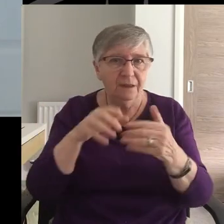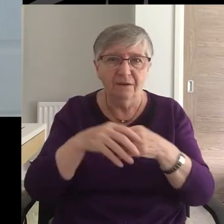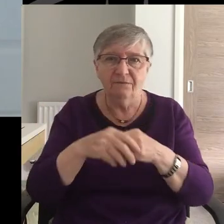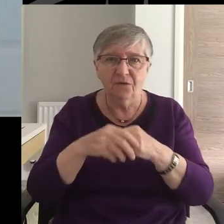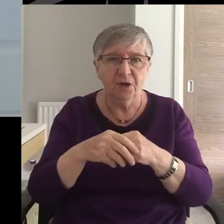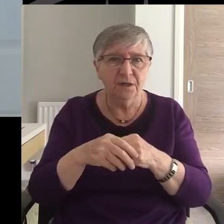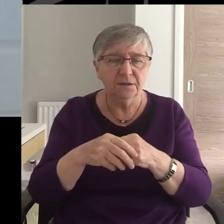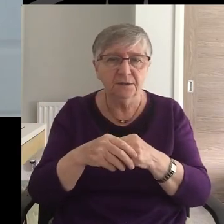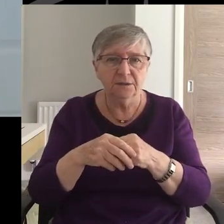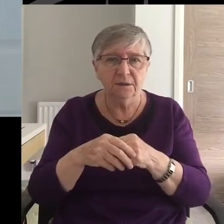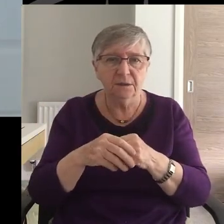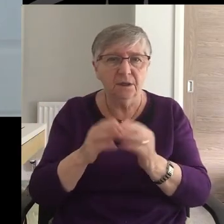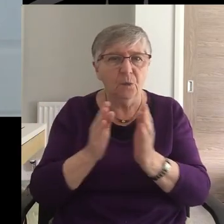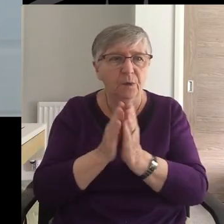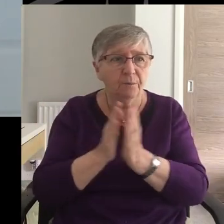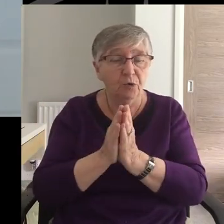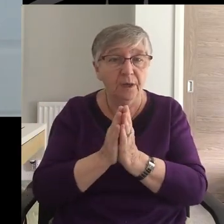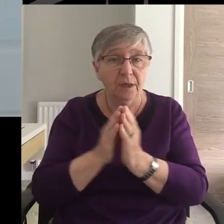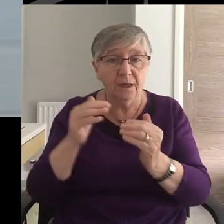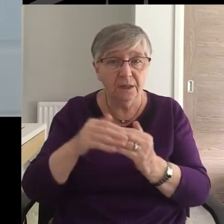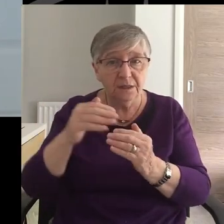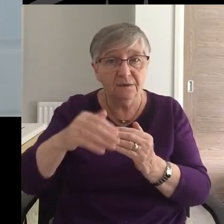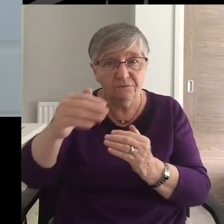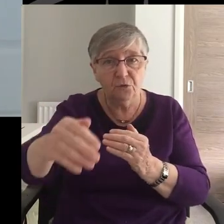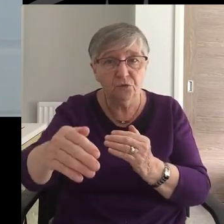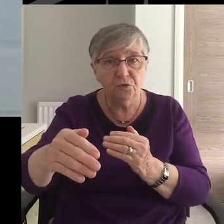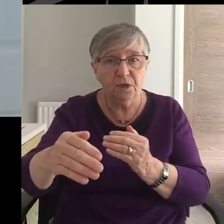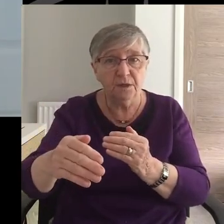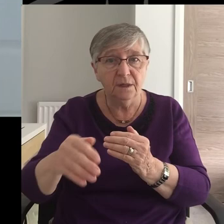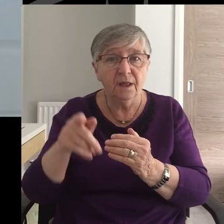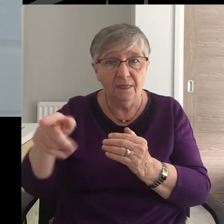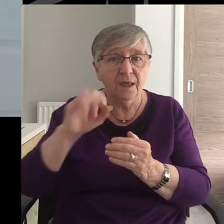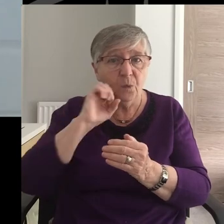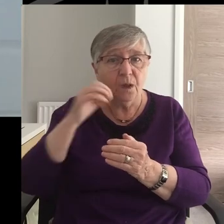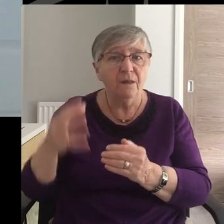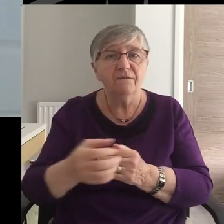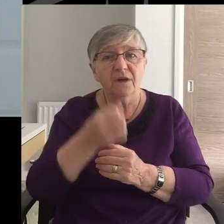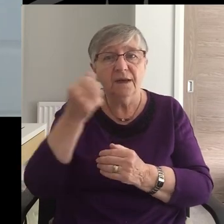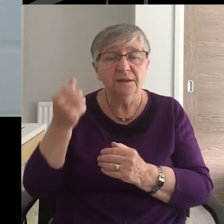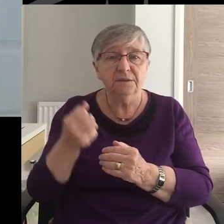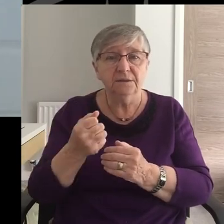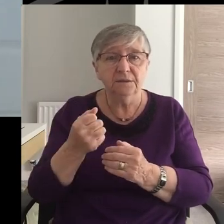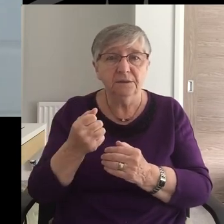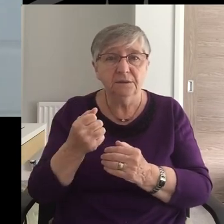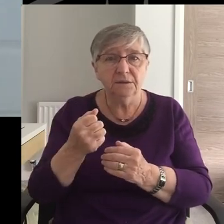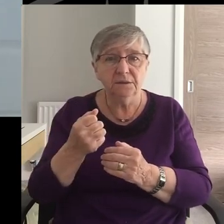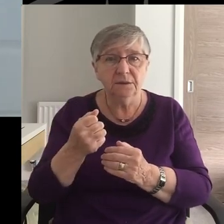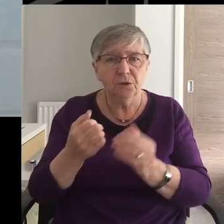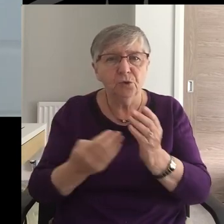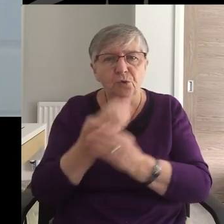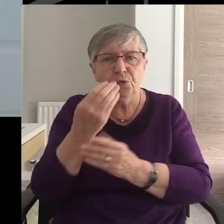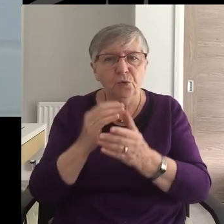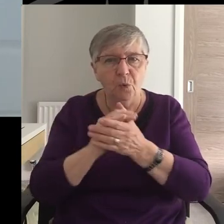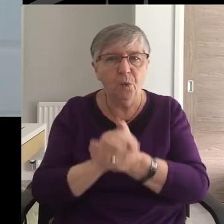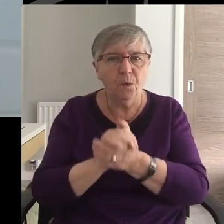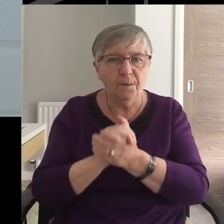We pray that In the days to come That they will find Renewed hope